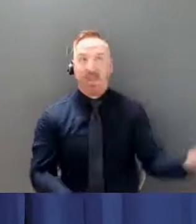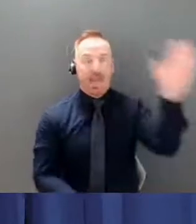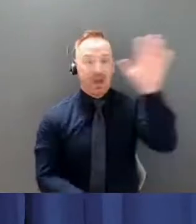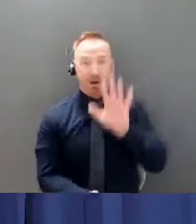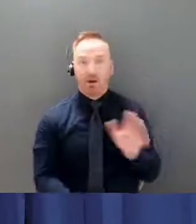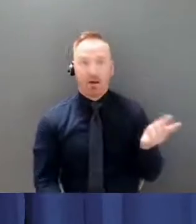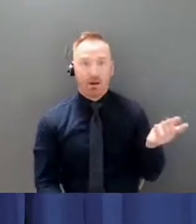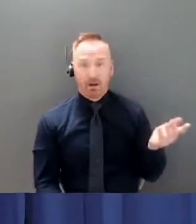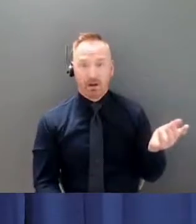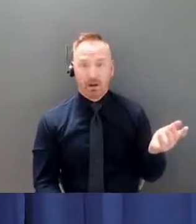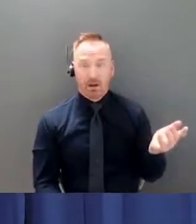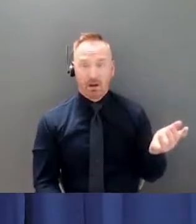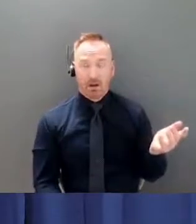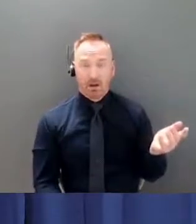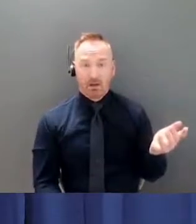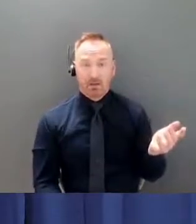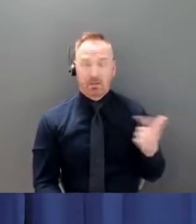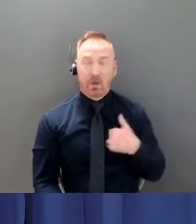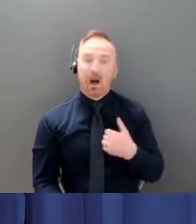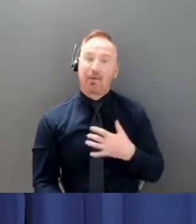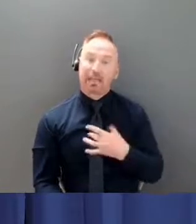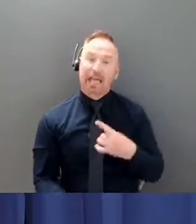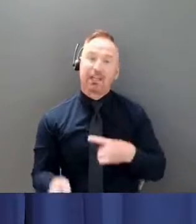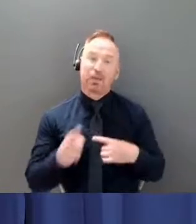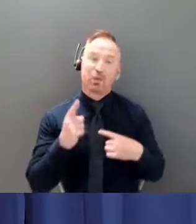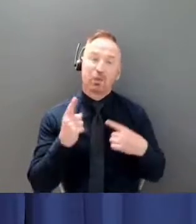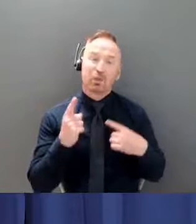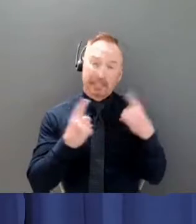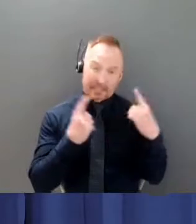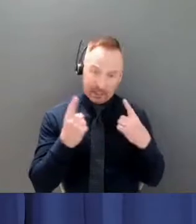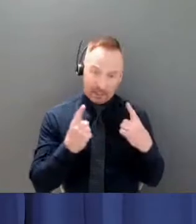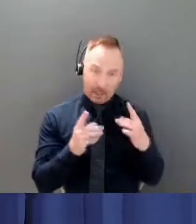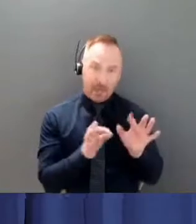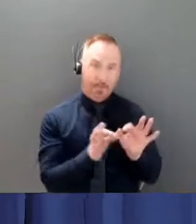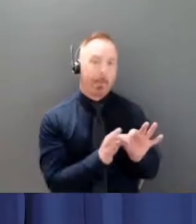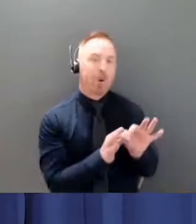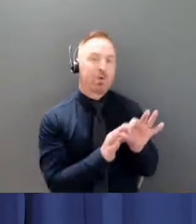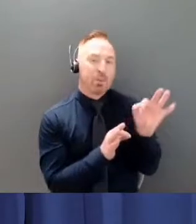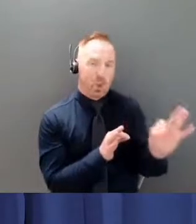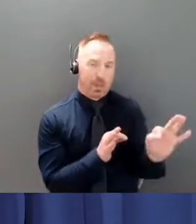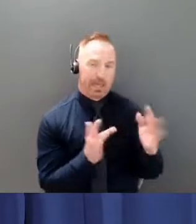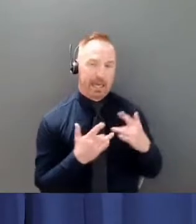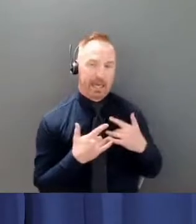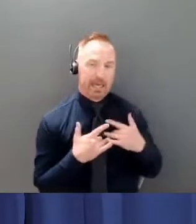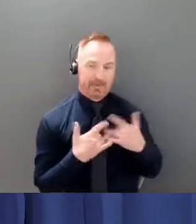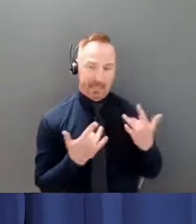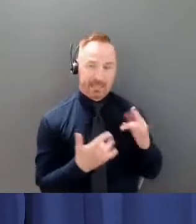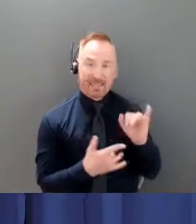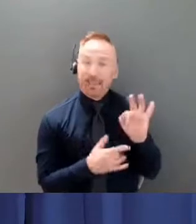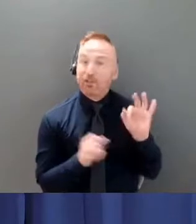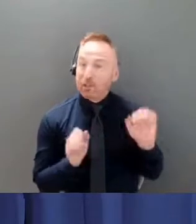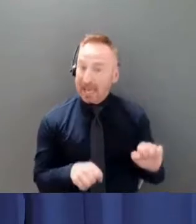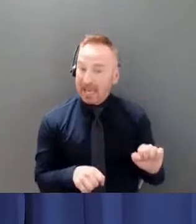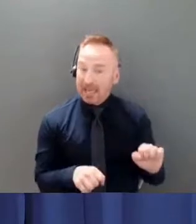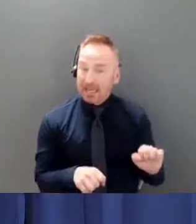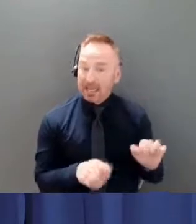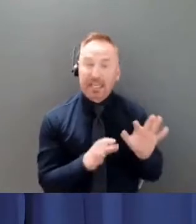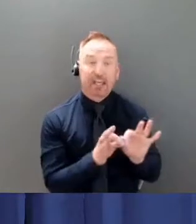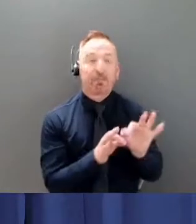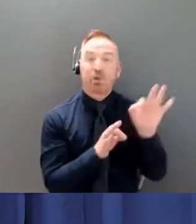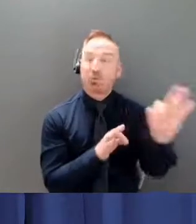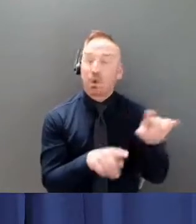postponing any event that can be postponed and if you cannot postpone it please scale it down